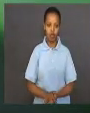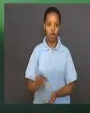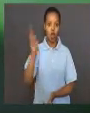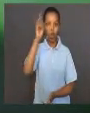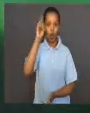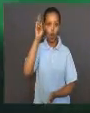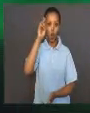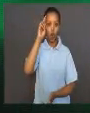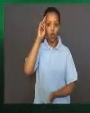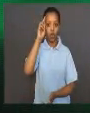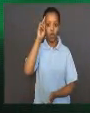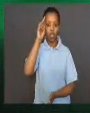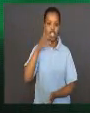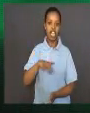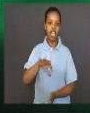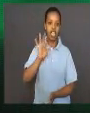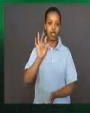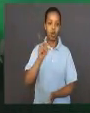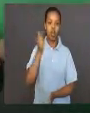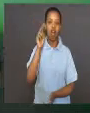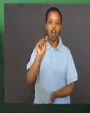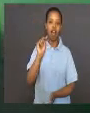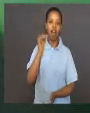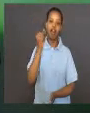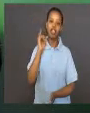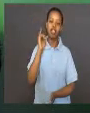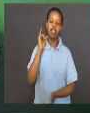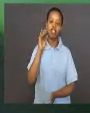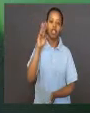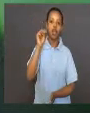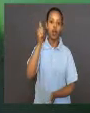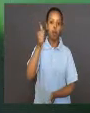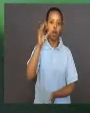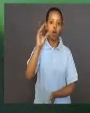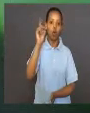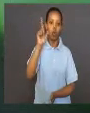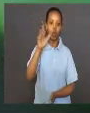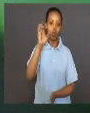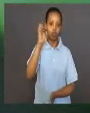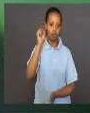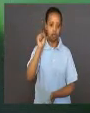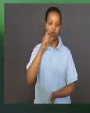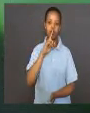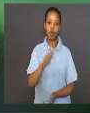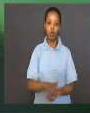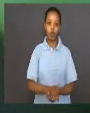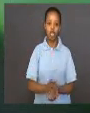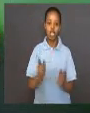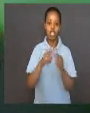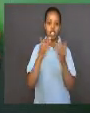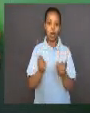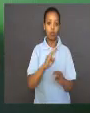discovered animalcules. All of these scientists we learned about